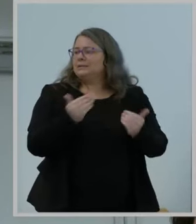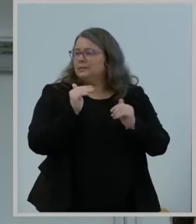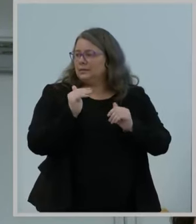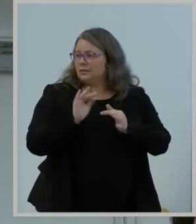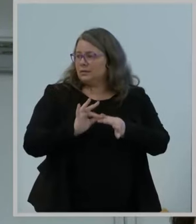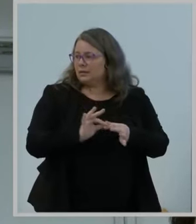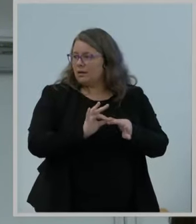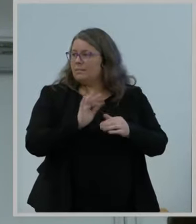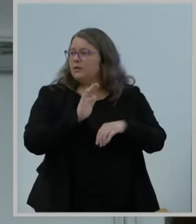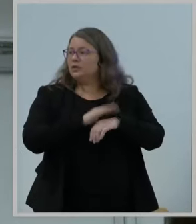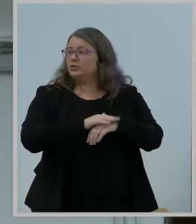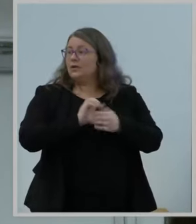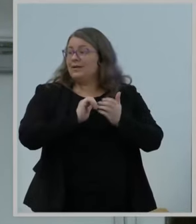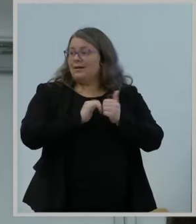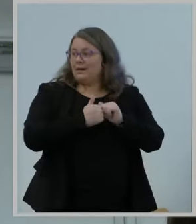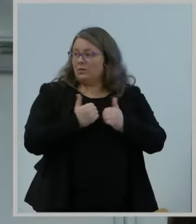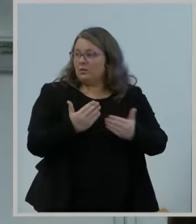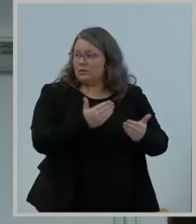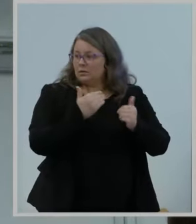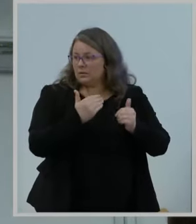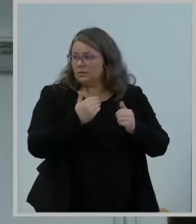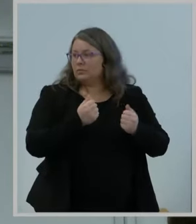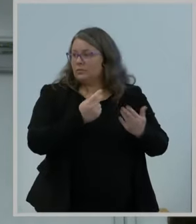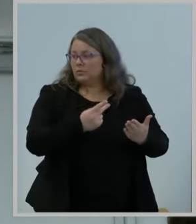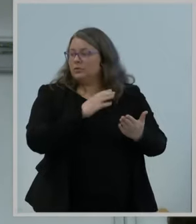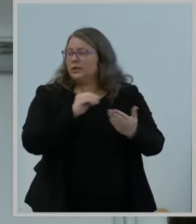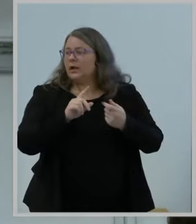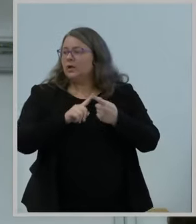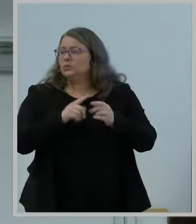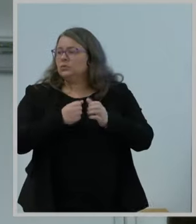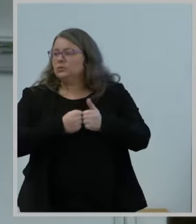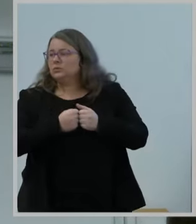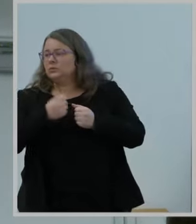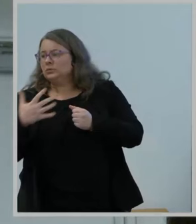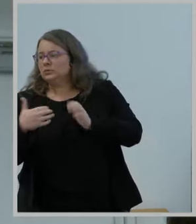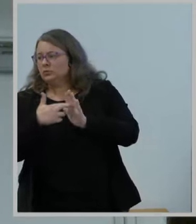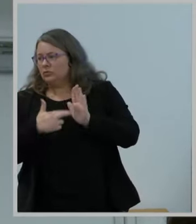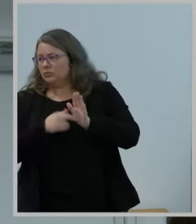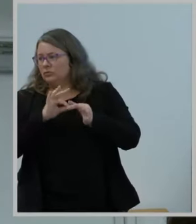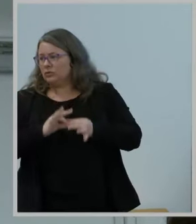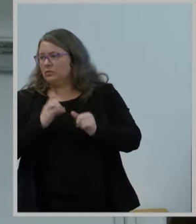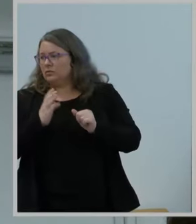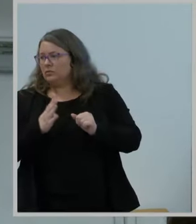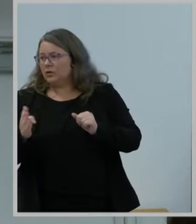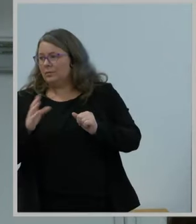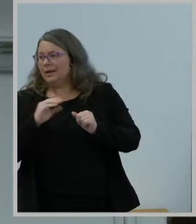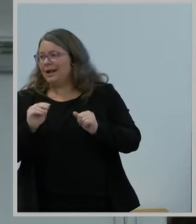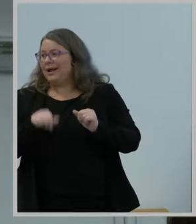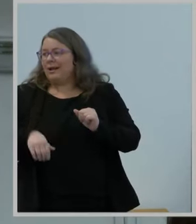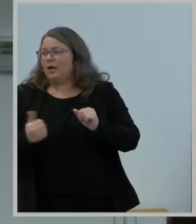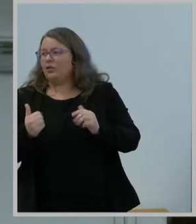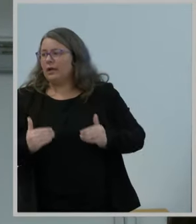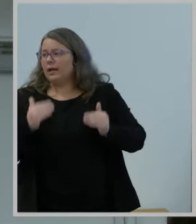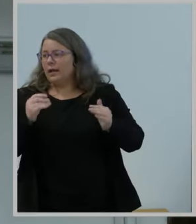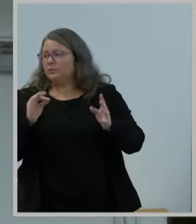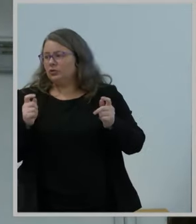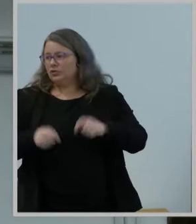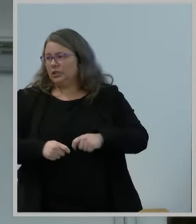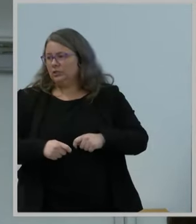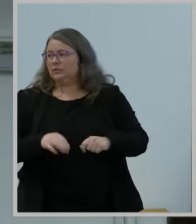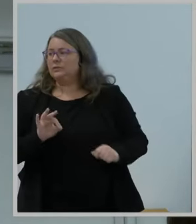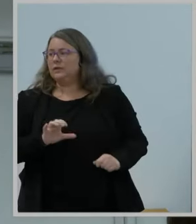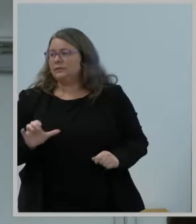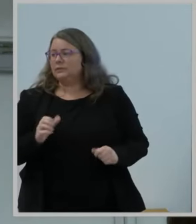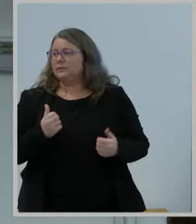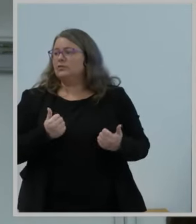transparency rule and the Commission's broadband label requirements, and any additional enhancements or changes. The Bureau recommends adoption